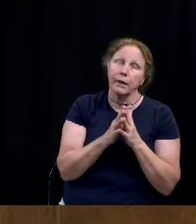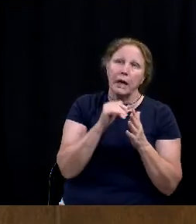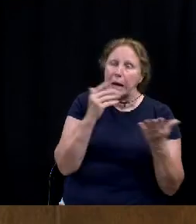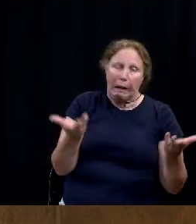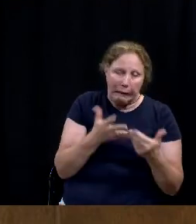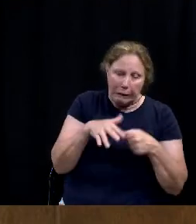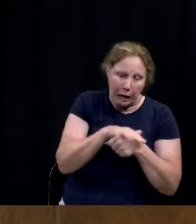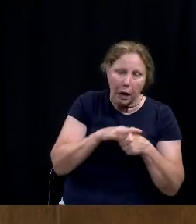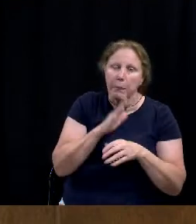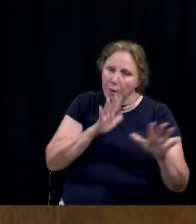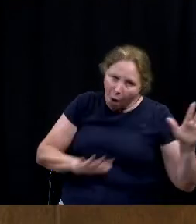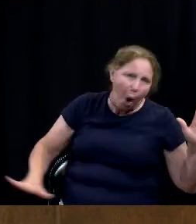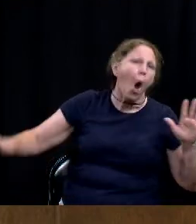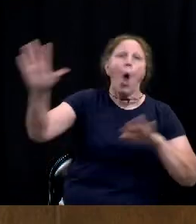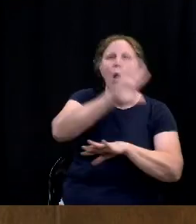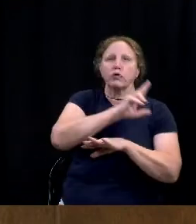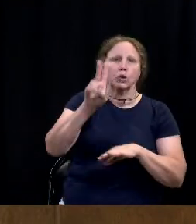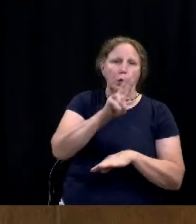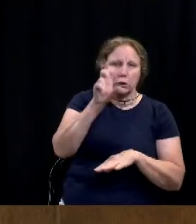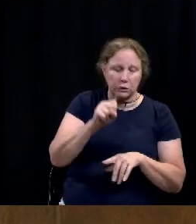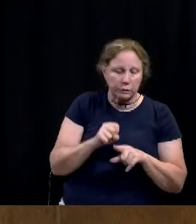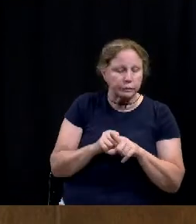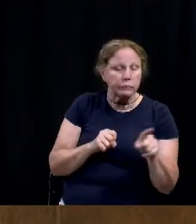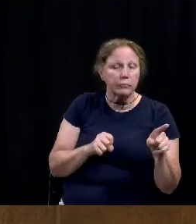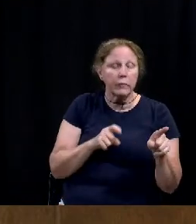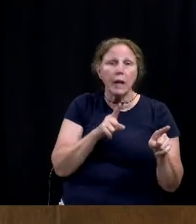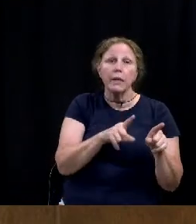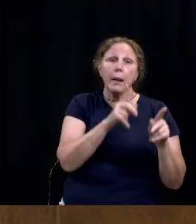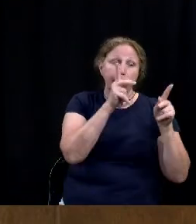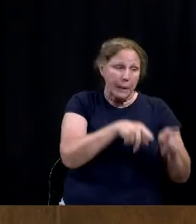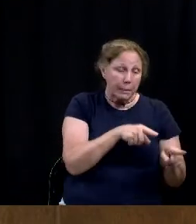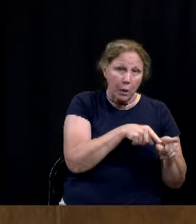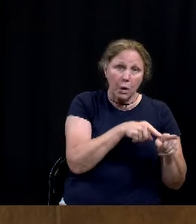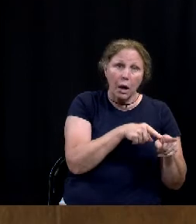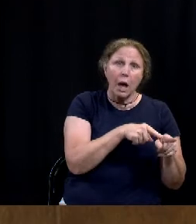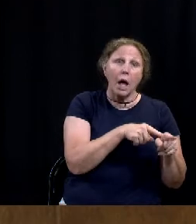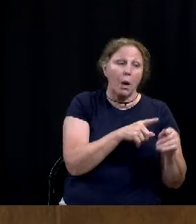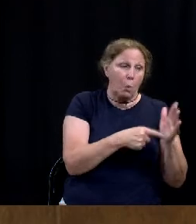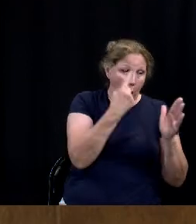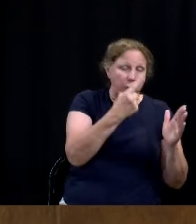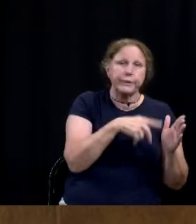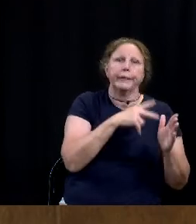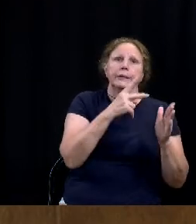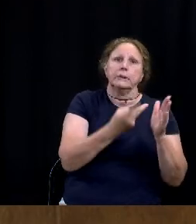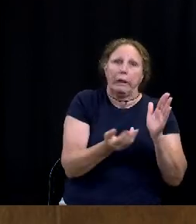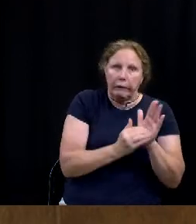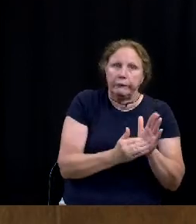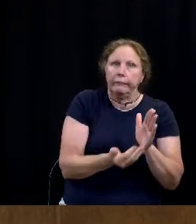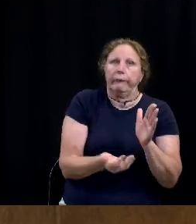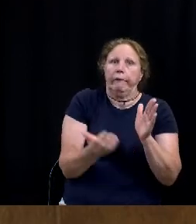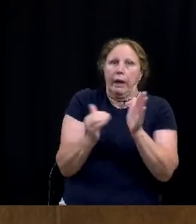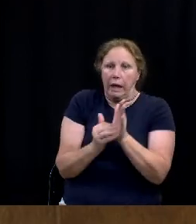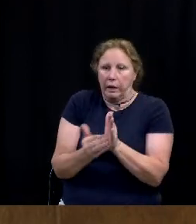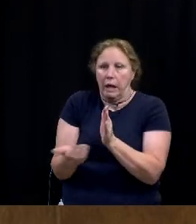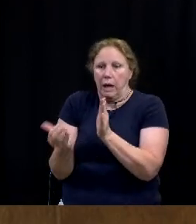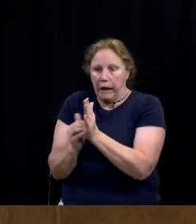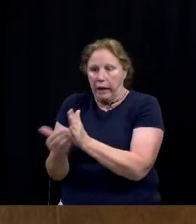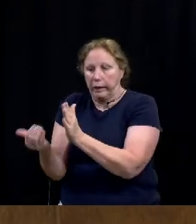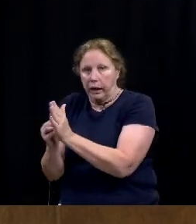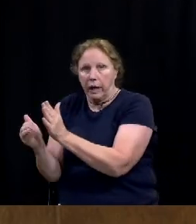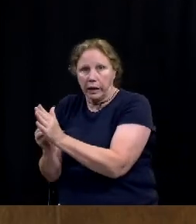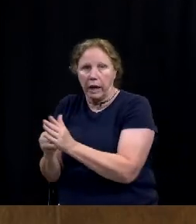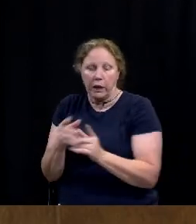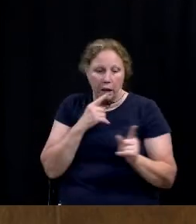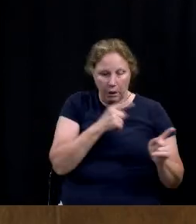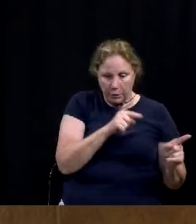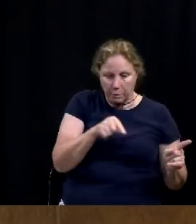County you know nationwide that a lot of these same individuals are having mental health episodes and having recurring